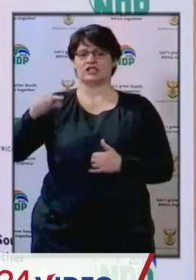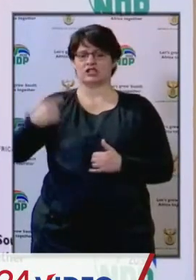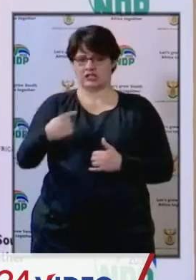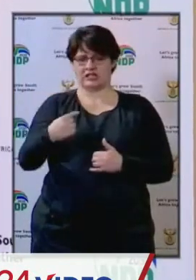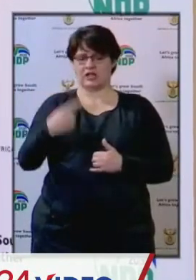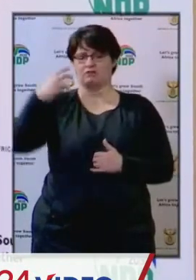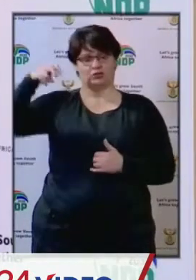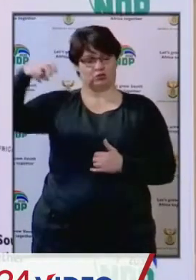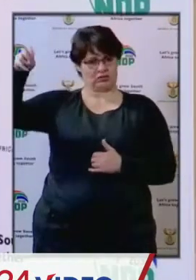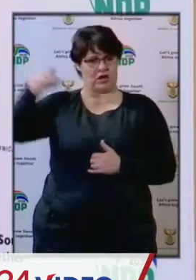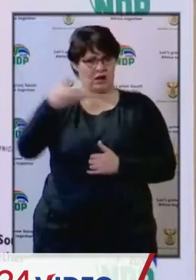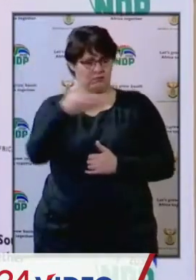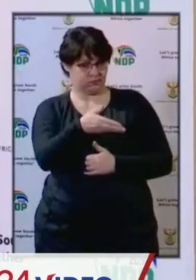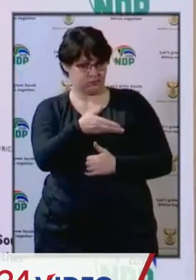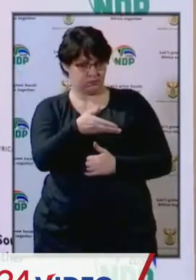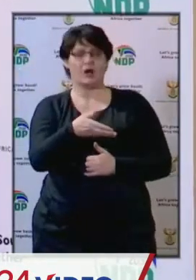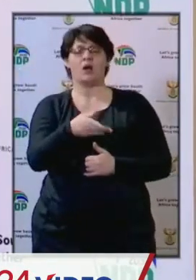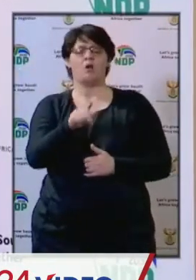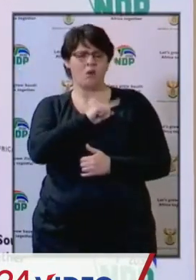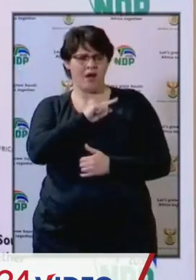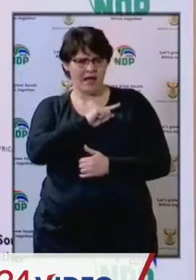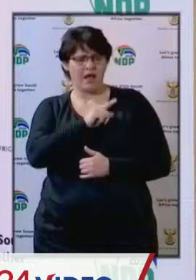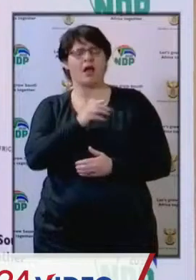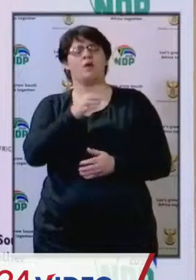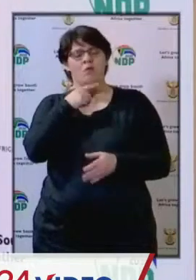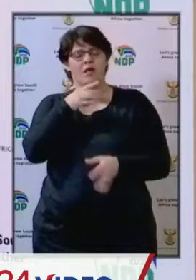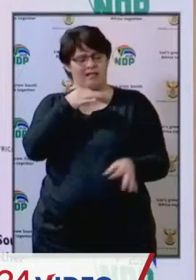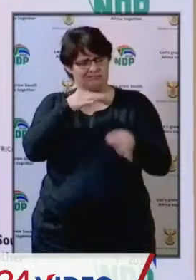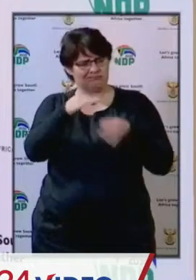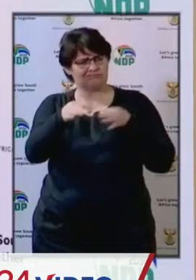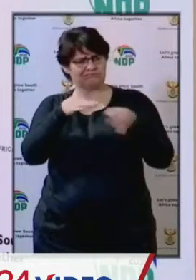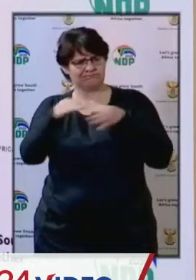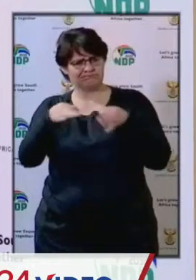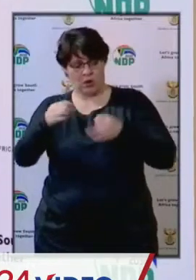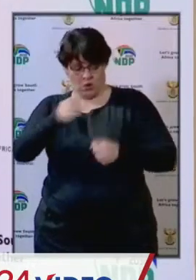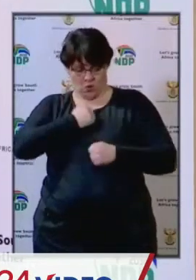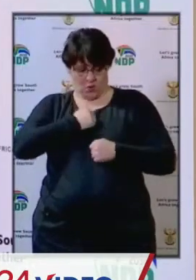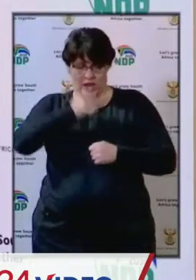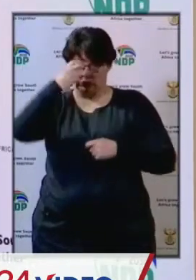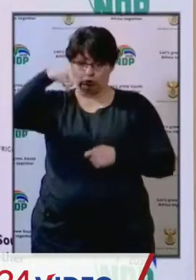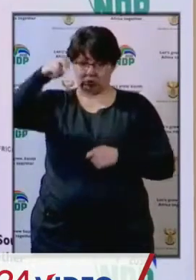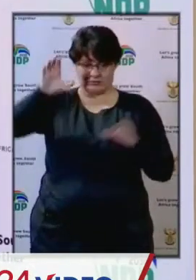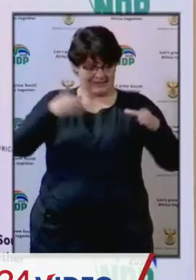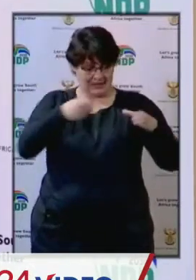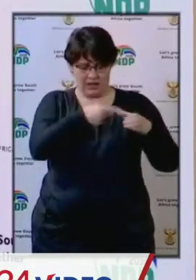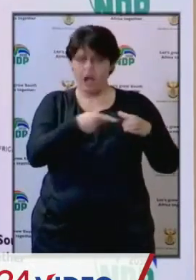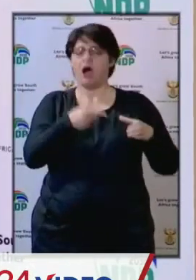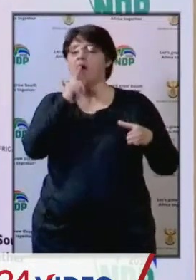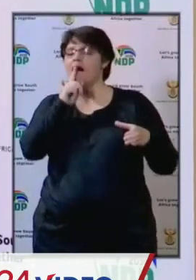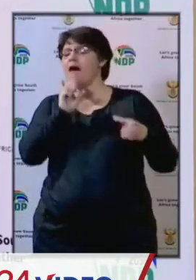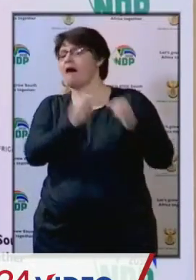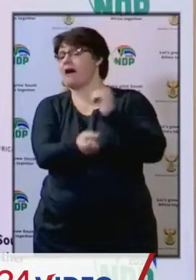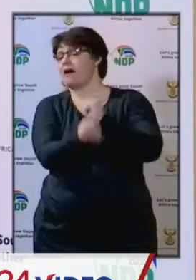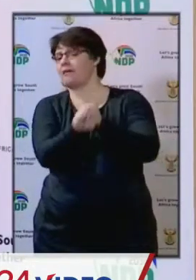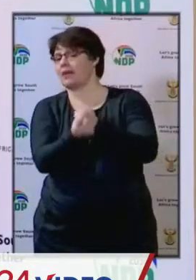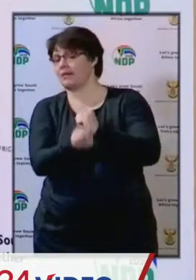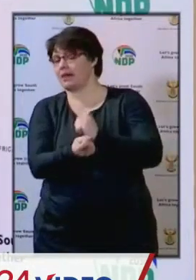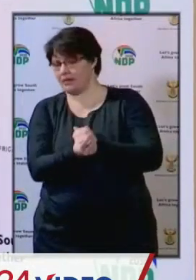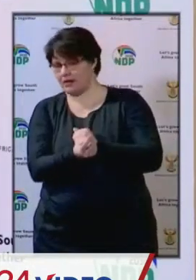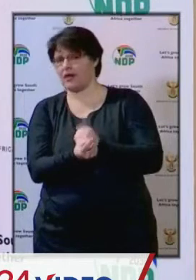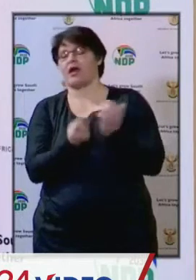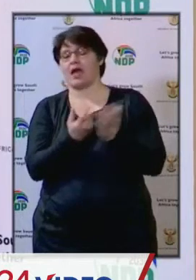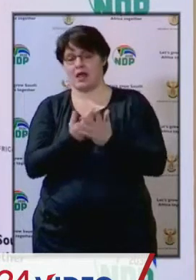Department of Tourism to be able to explain in detail what the sector must look forward to and what are the issues that